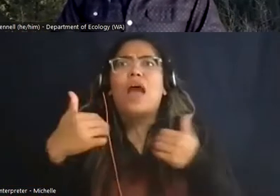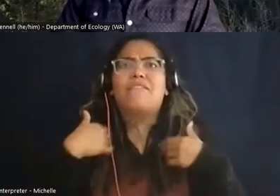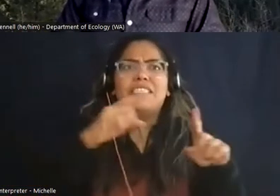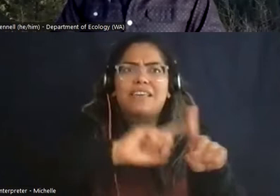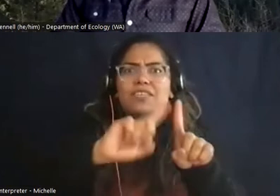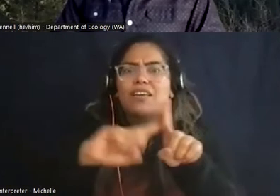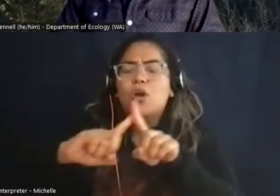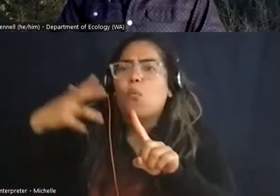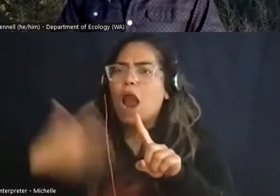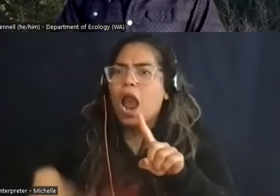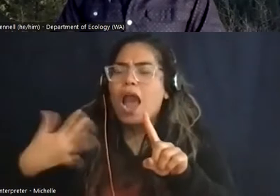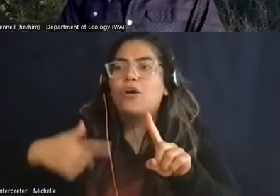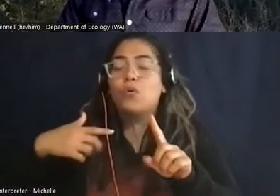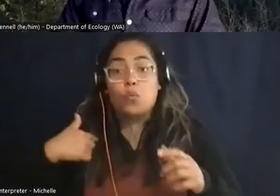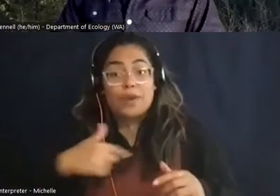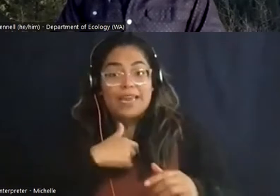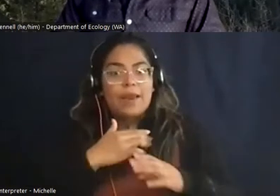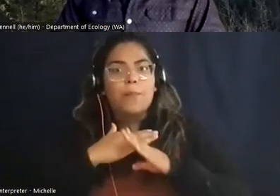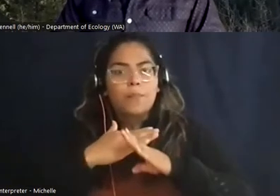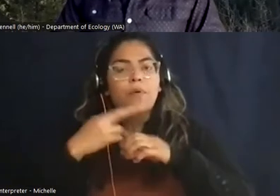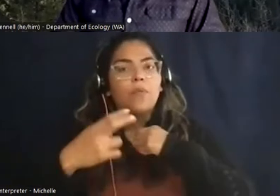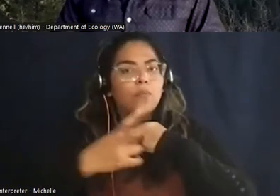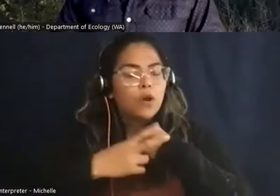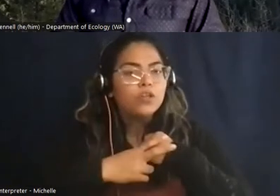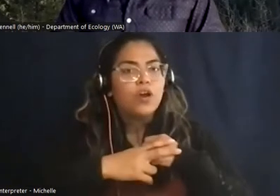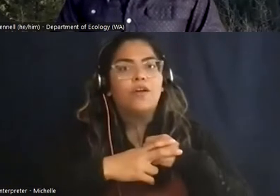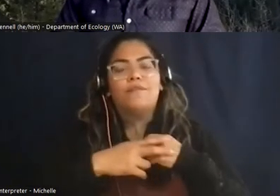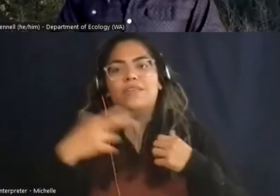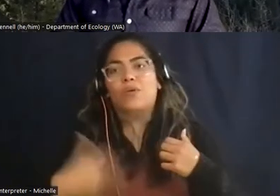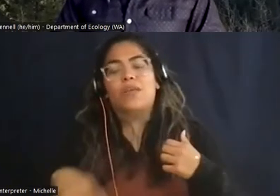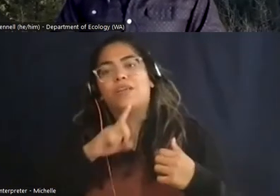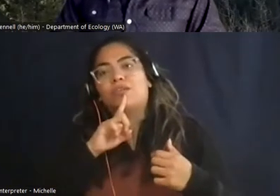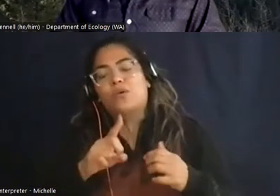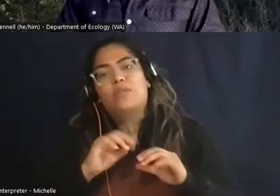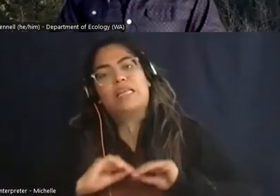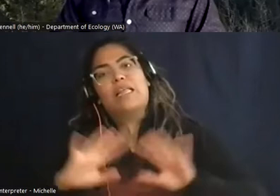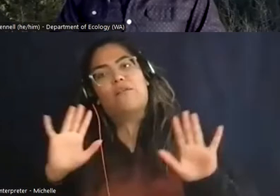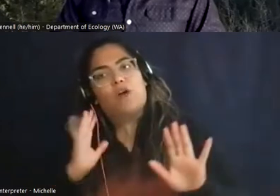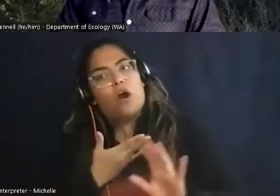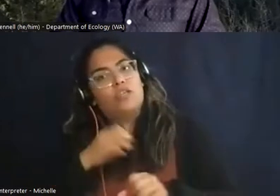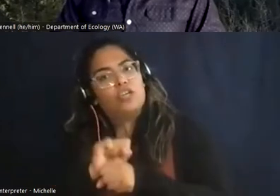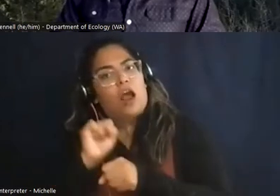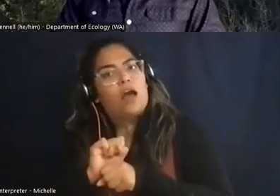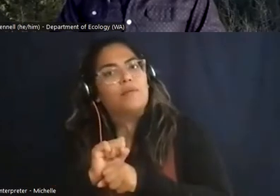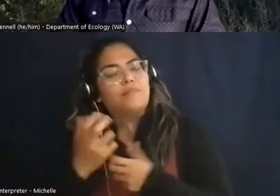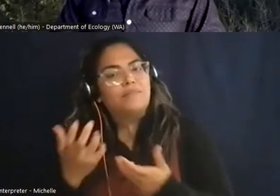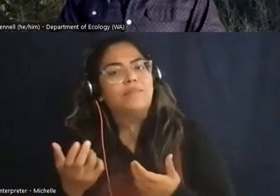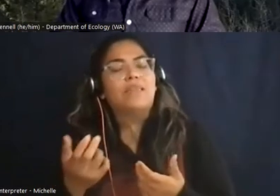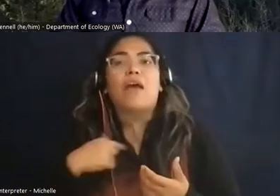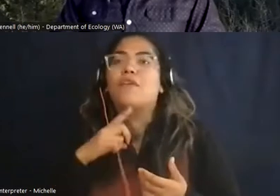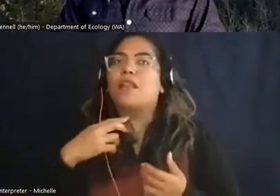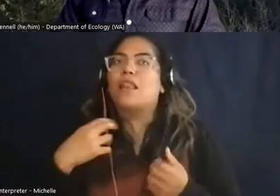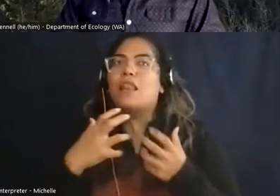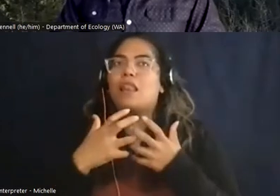such a testament to what we do as a country. And I have an utmost respect for